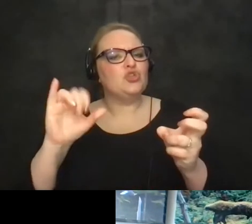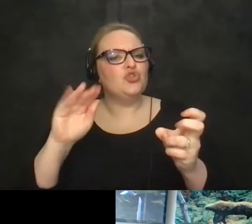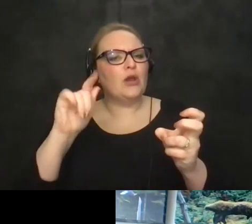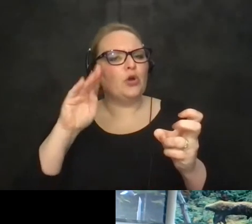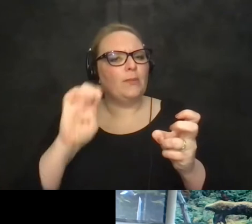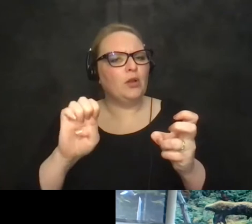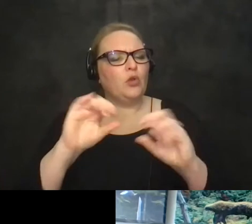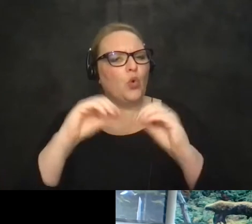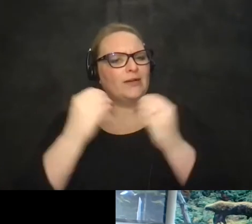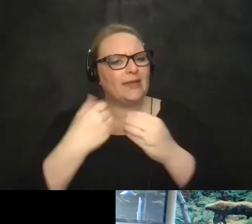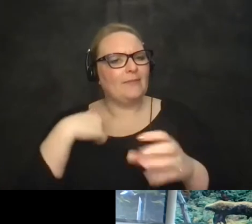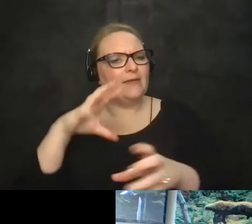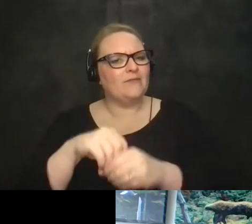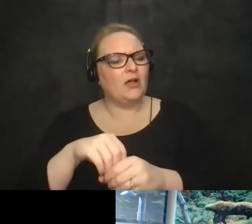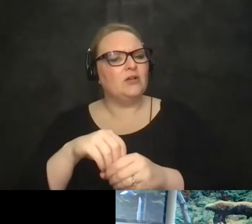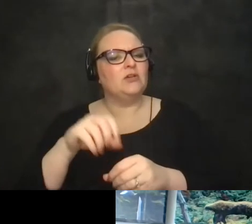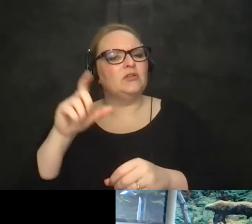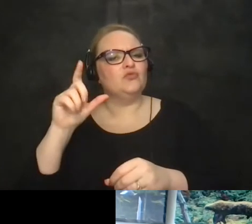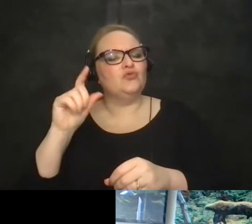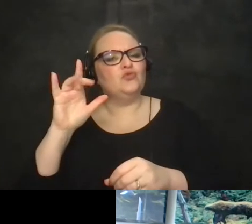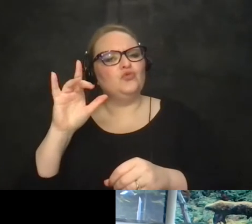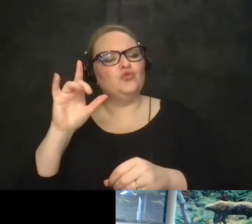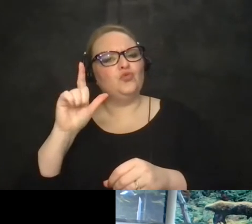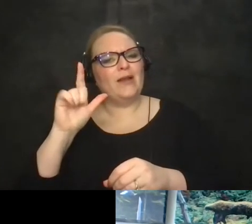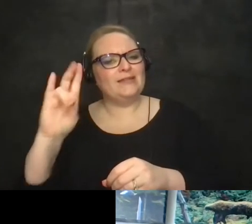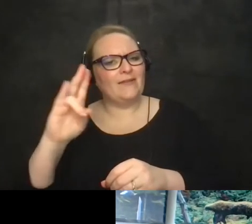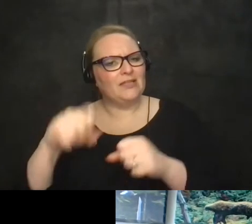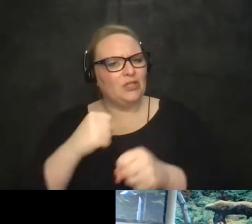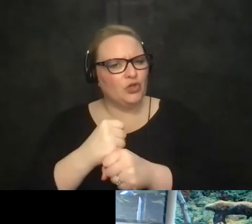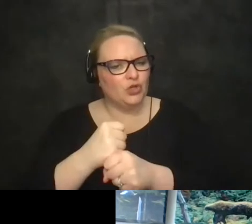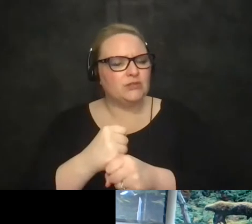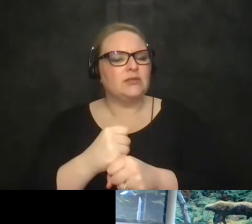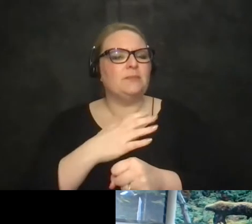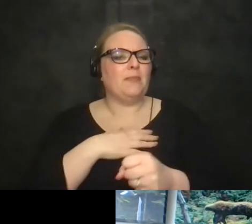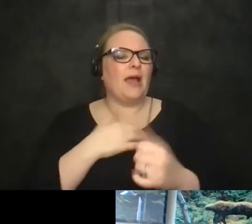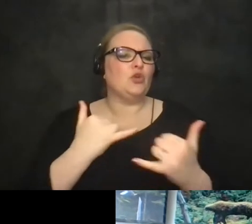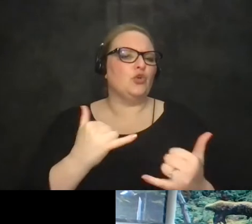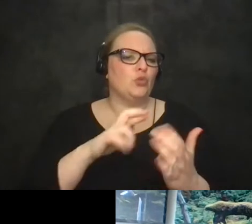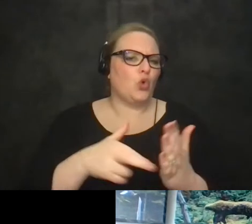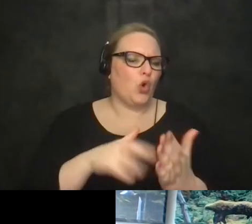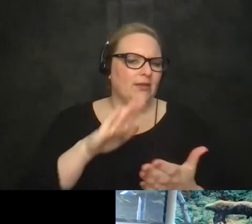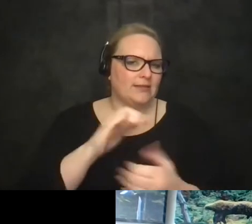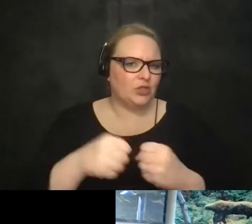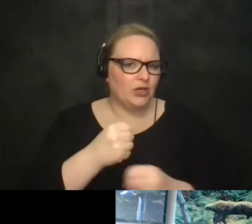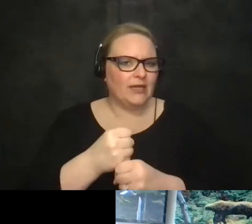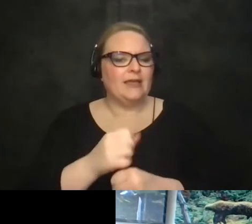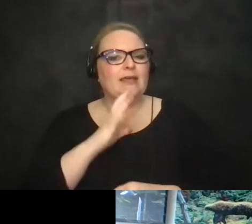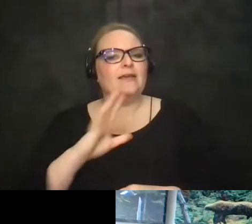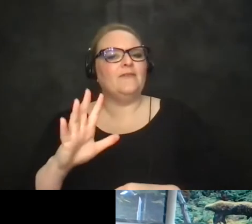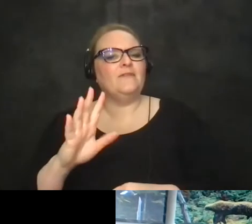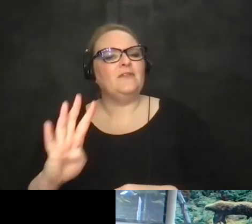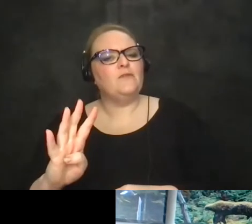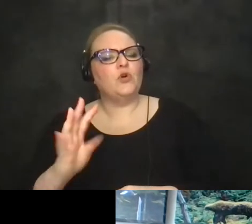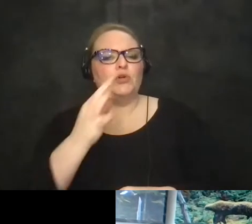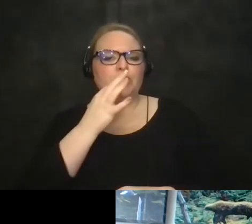27 years 25 of them more or less my current role i'm going on 54 years of age white man with gray hair